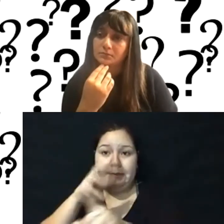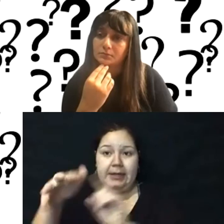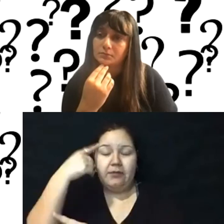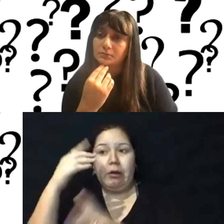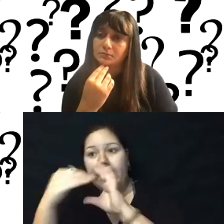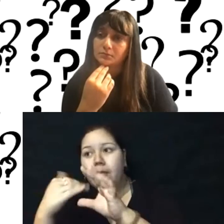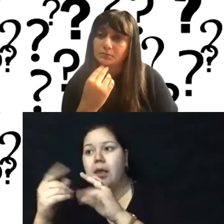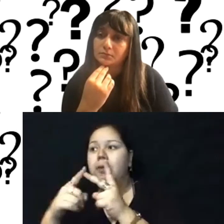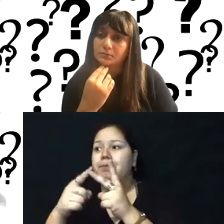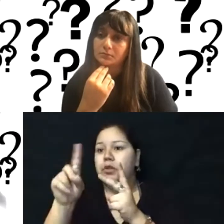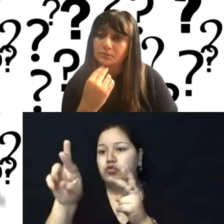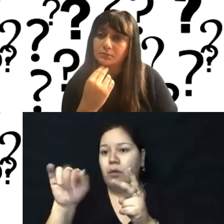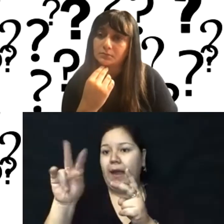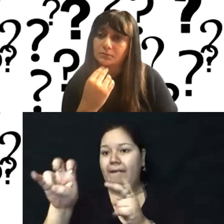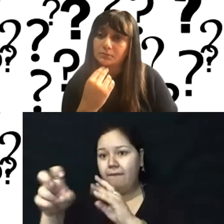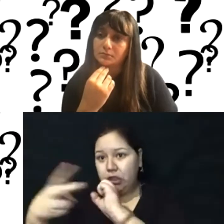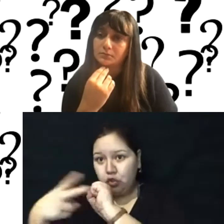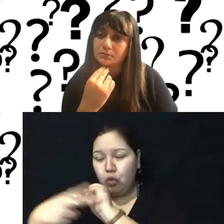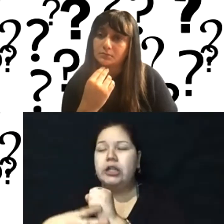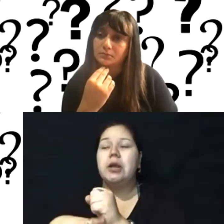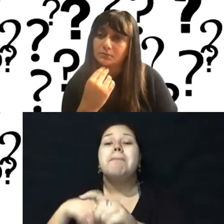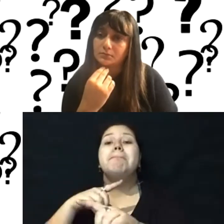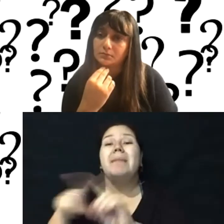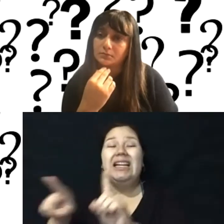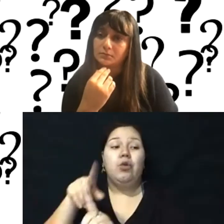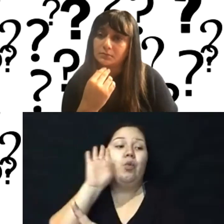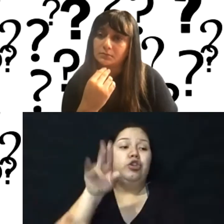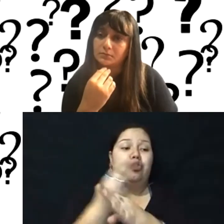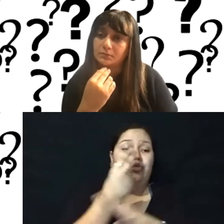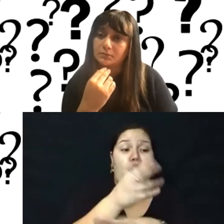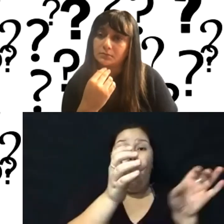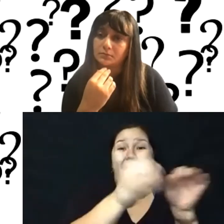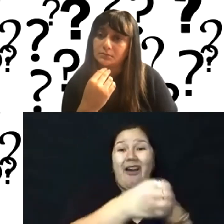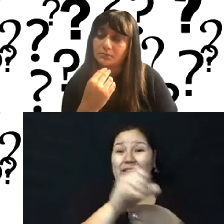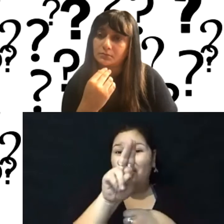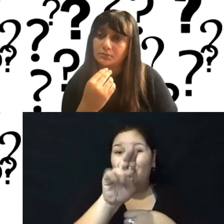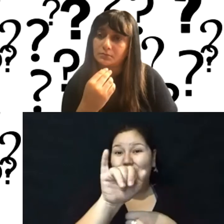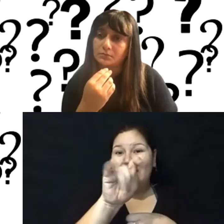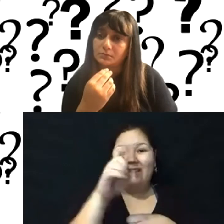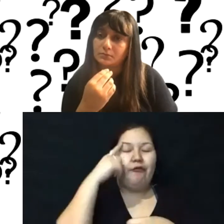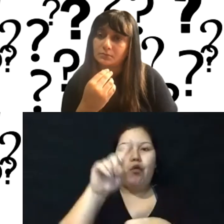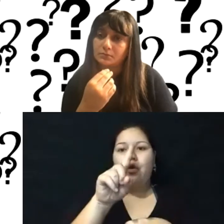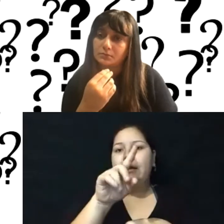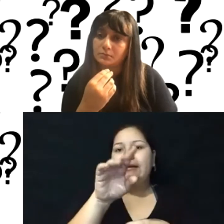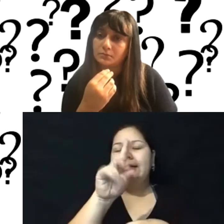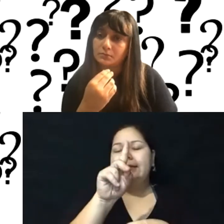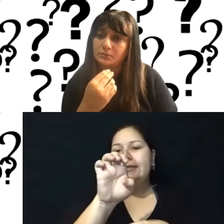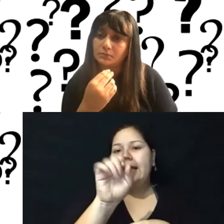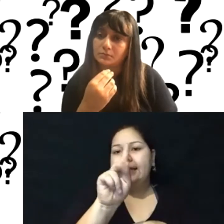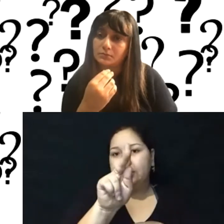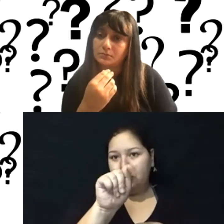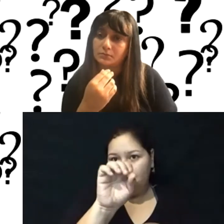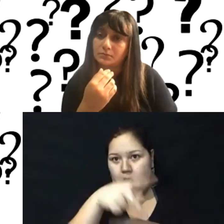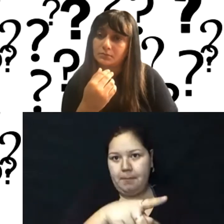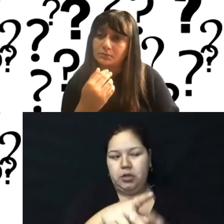storage. Um, but then they use, um, the office suite for their, um, you know, desktop. Um, so they'll write in Microsoft